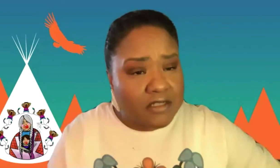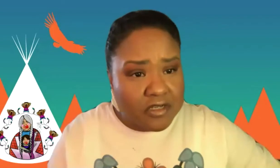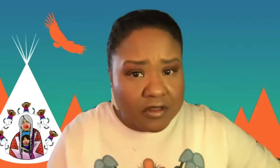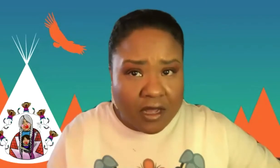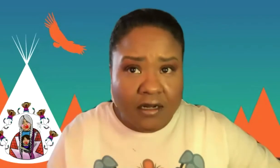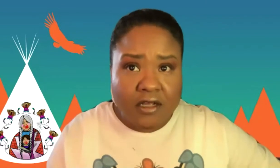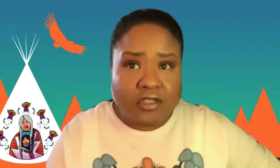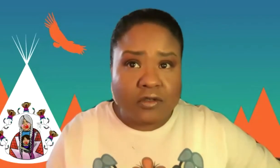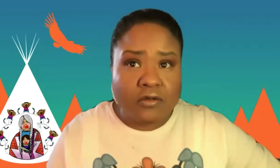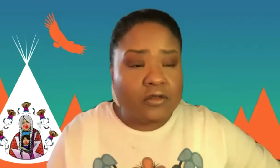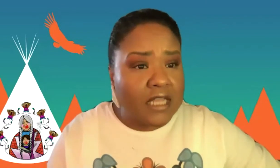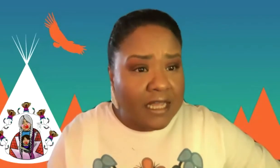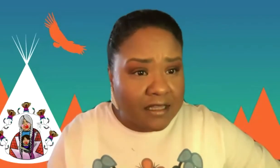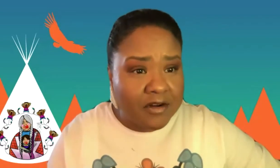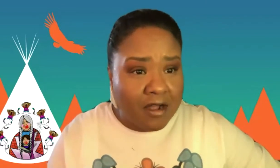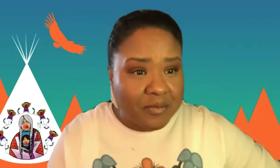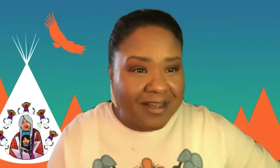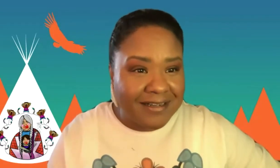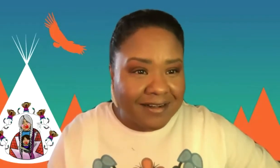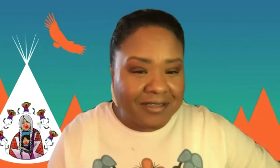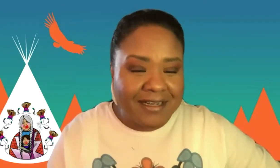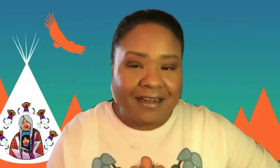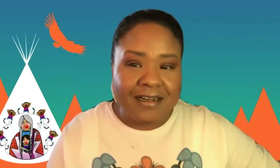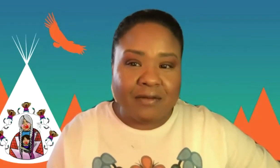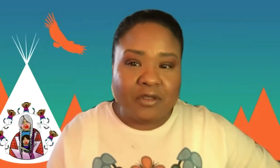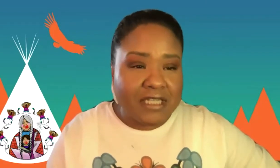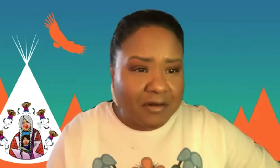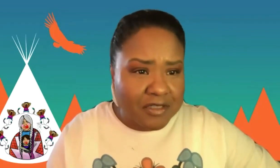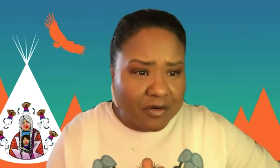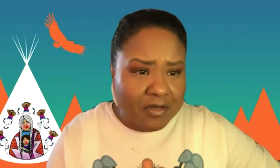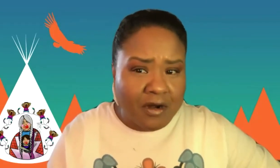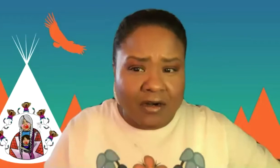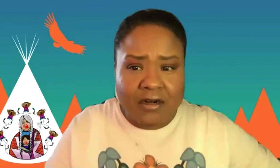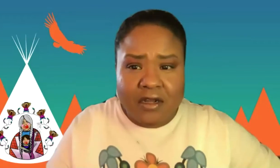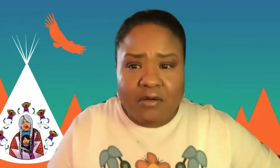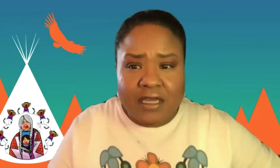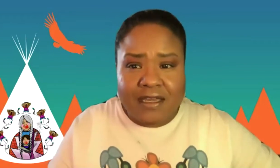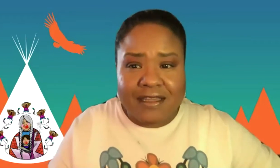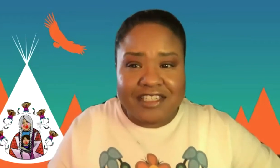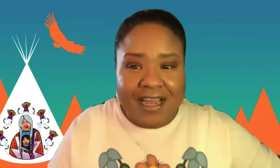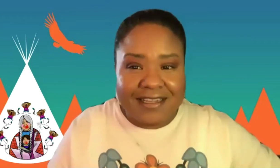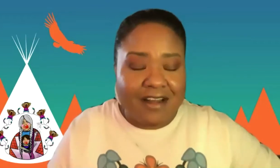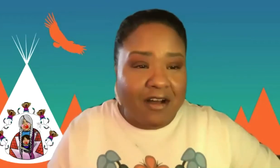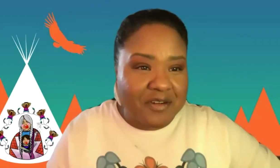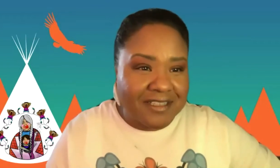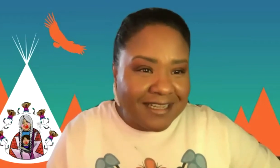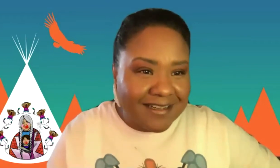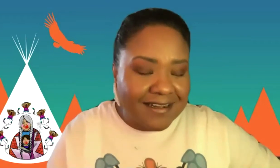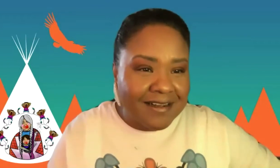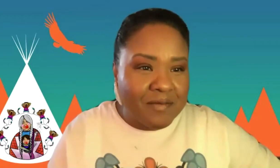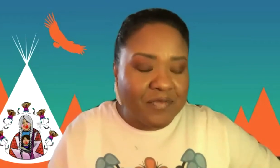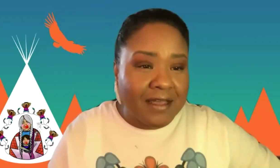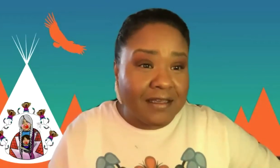intentional thought to whose land that you're occupying now, whose territory you are, we in the chat can offer a